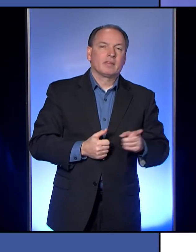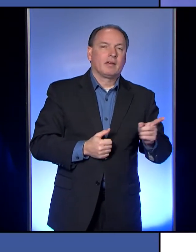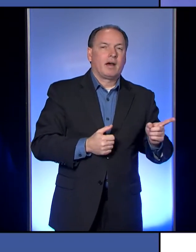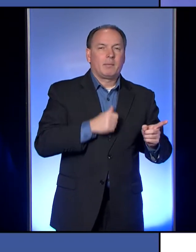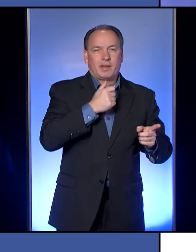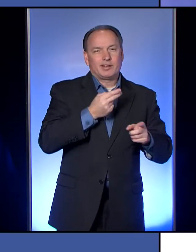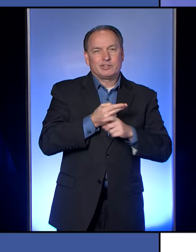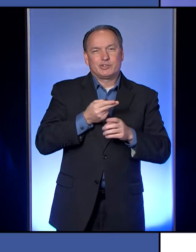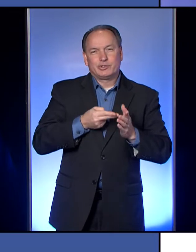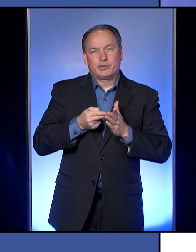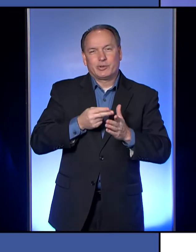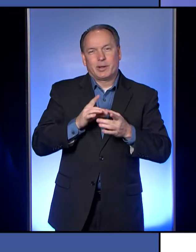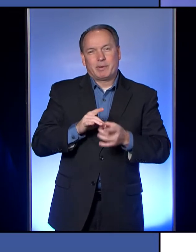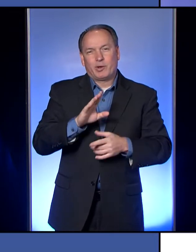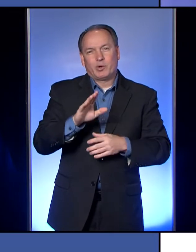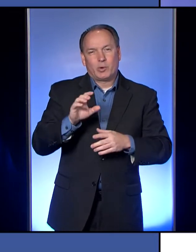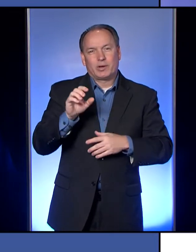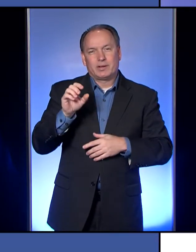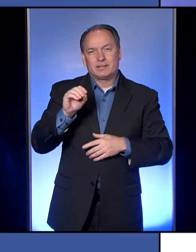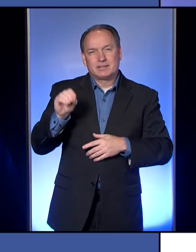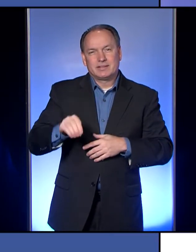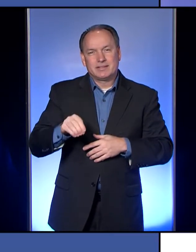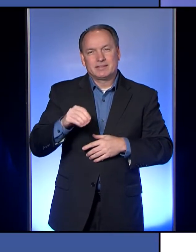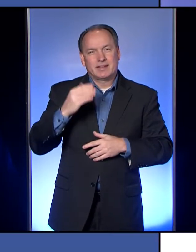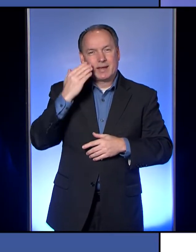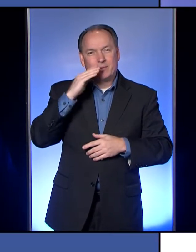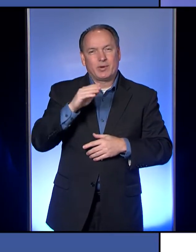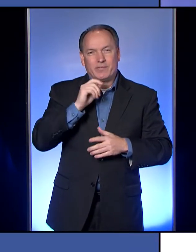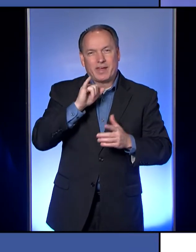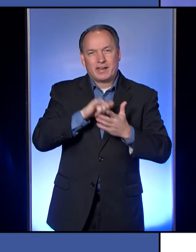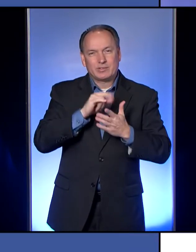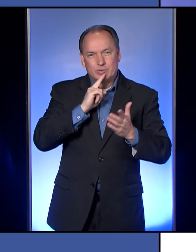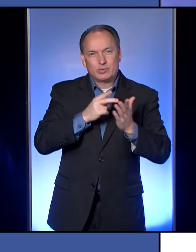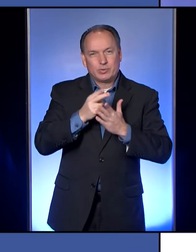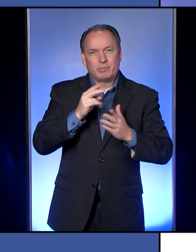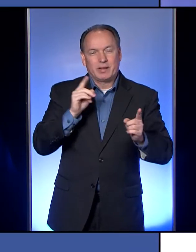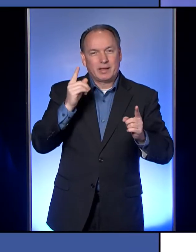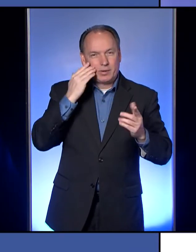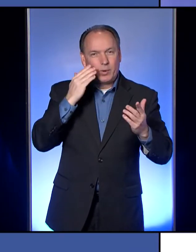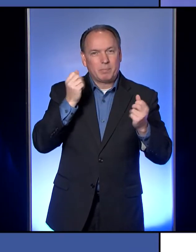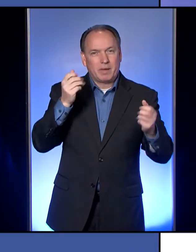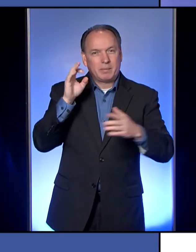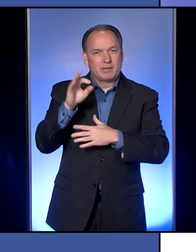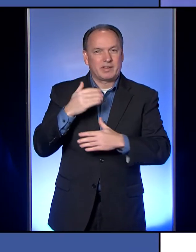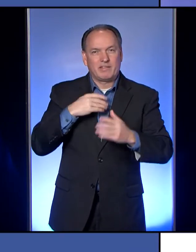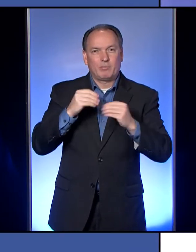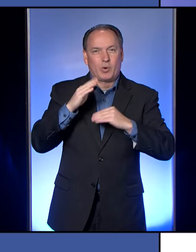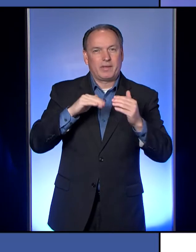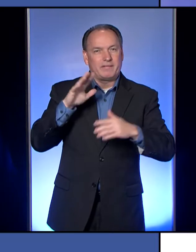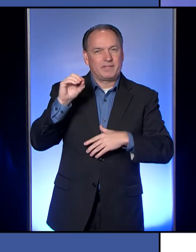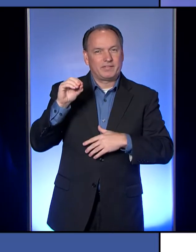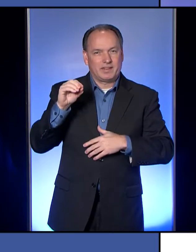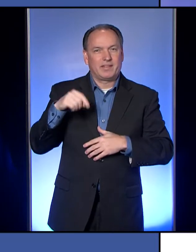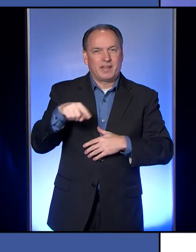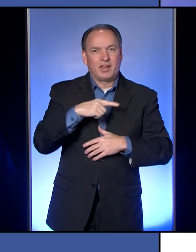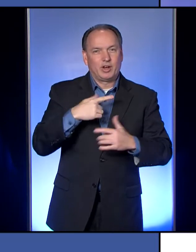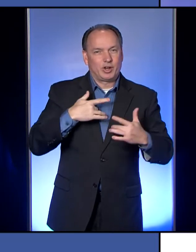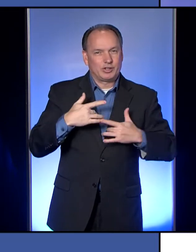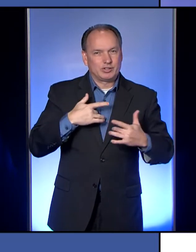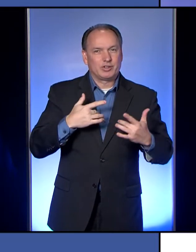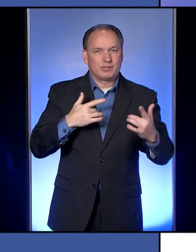your statistic there. And if that's true, because I've talked to a number of pastors who, you know, have many more than 50 and, and they're concerned